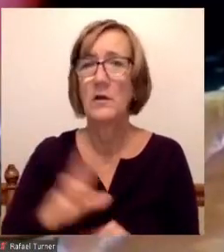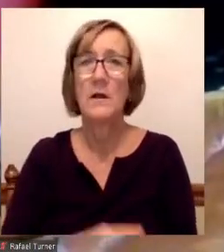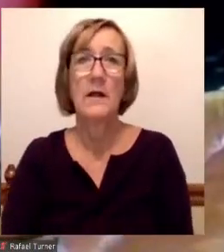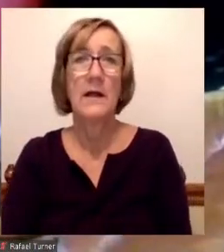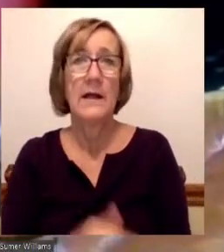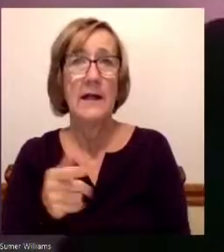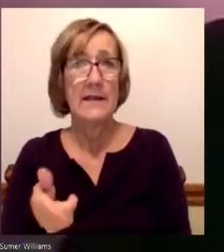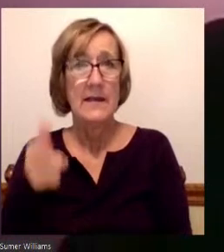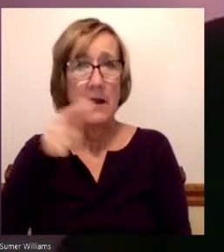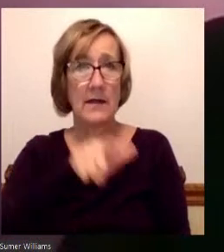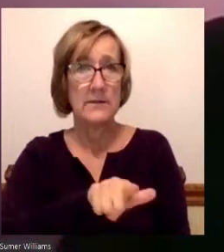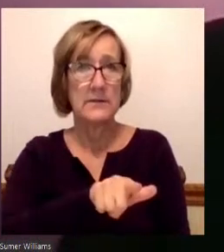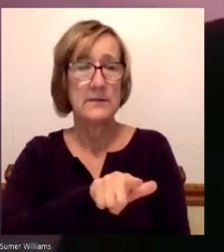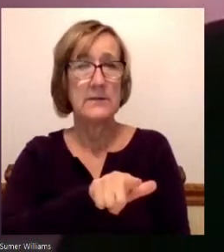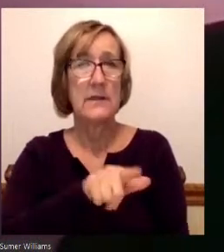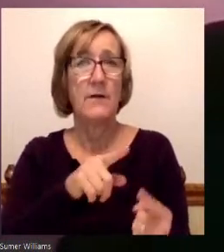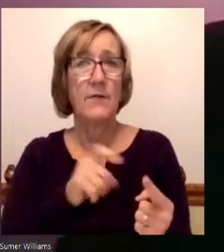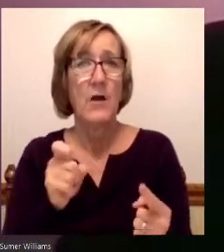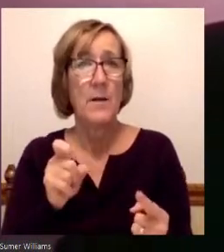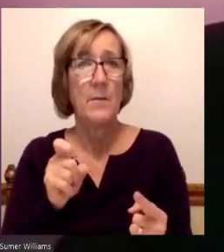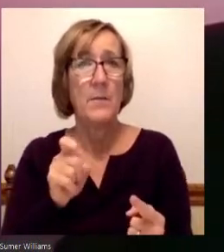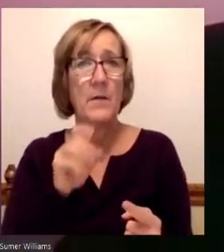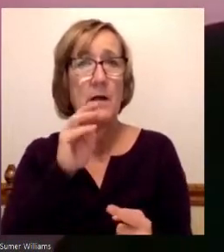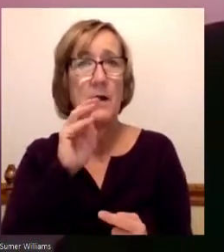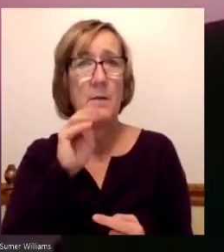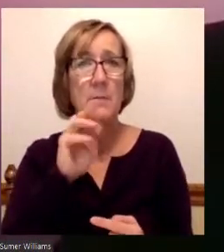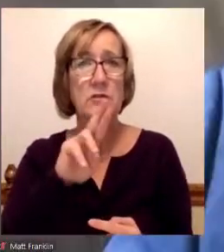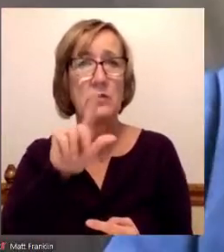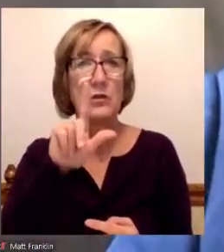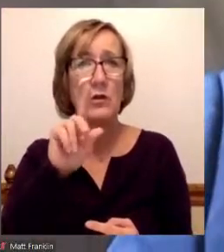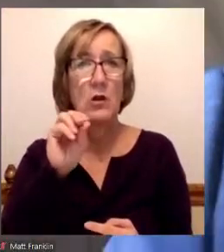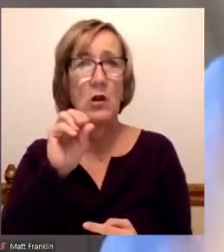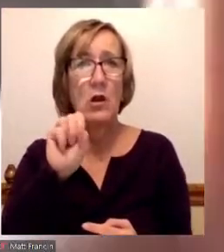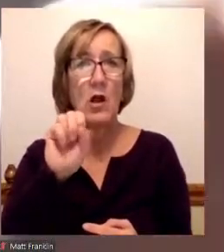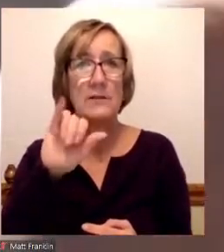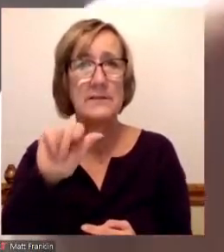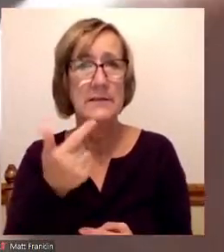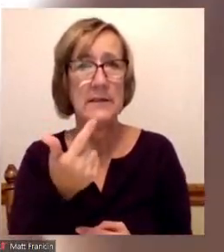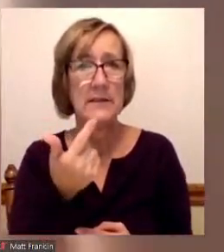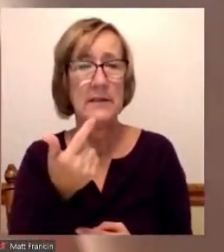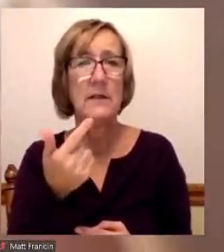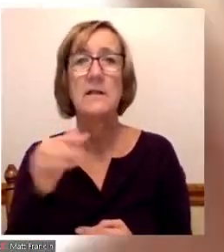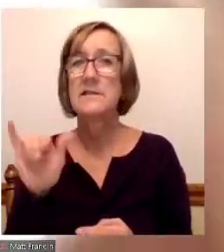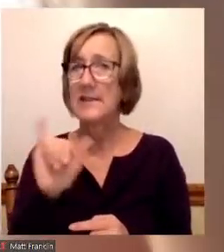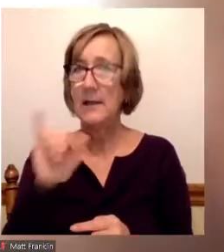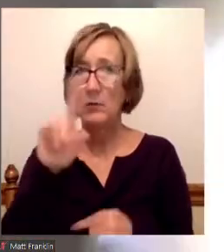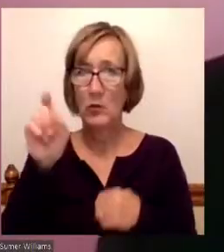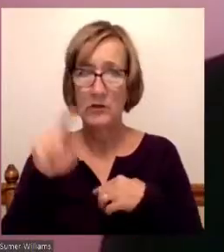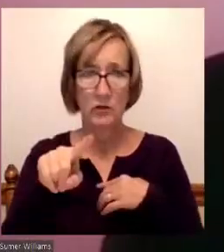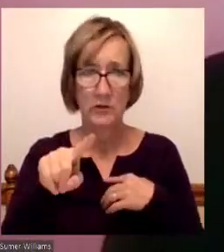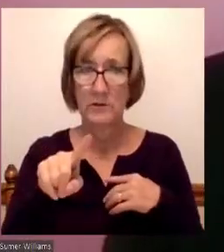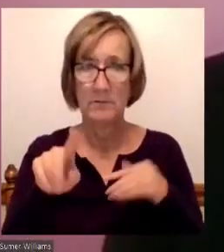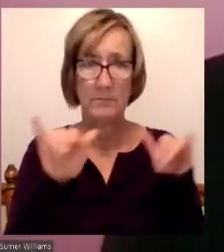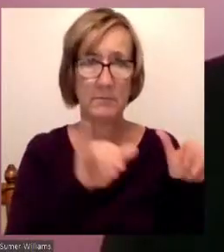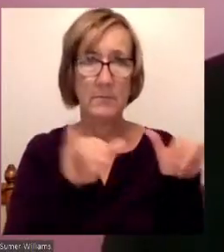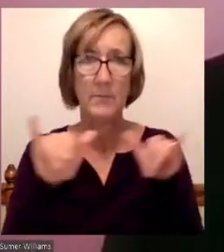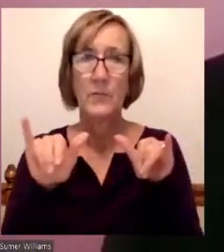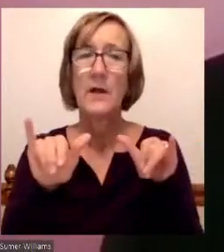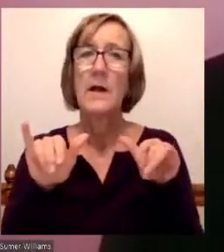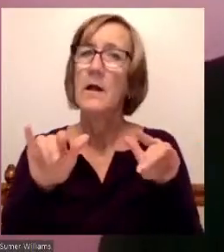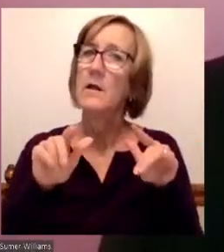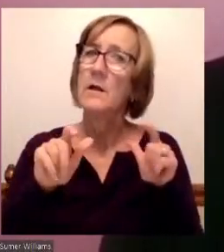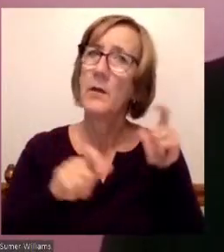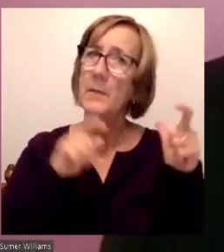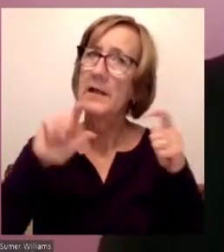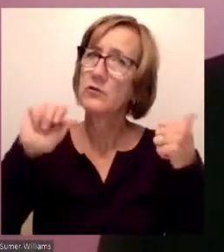Next, we'd like to hear from Mr. Lossing on the same question of the biggest challenges